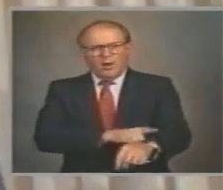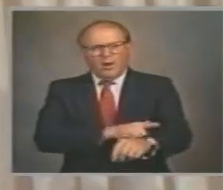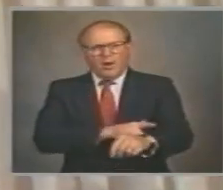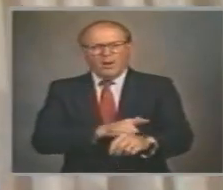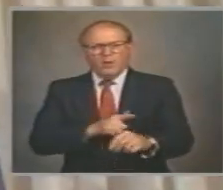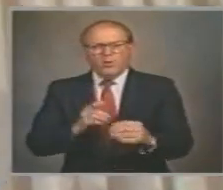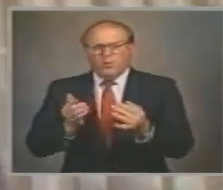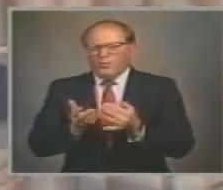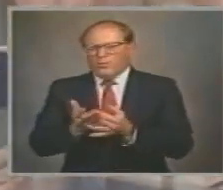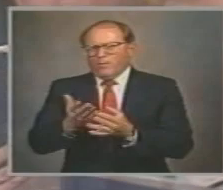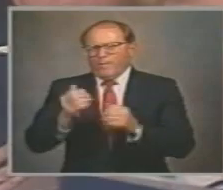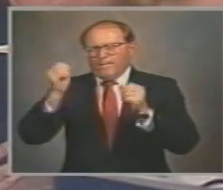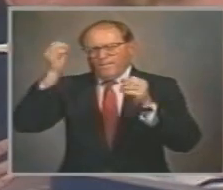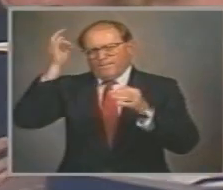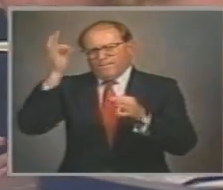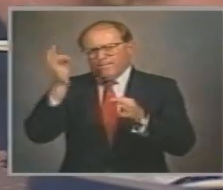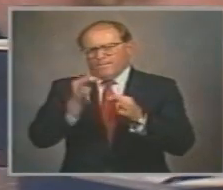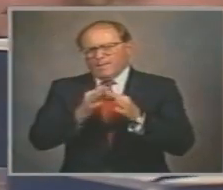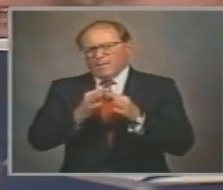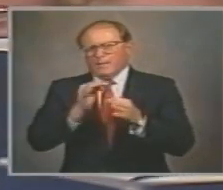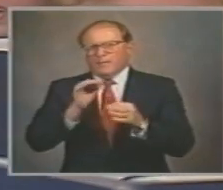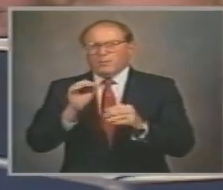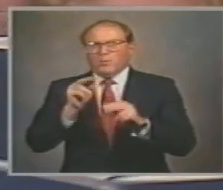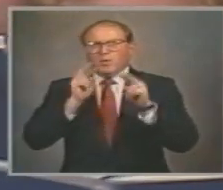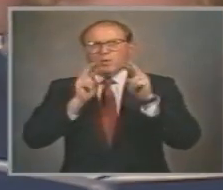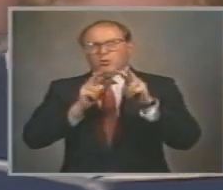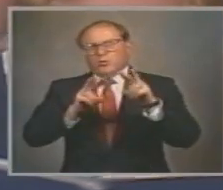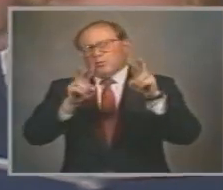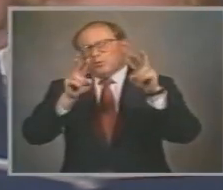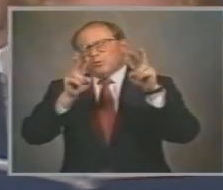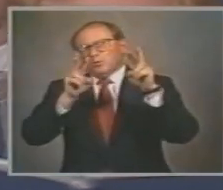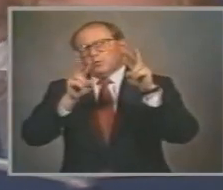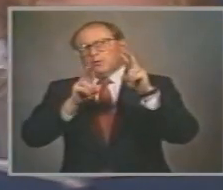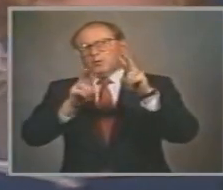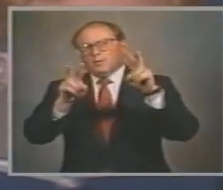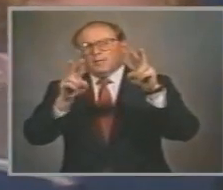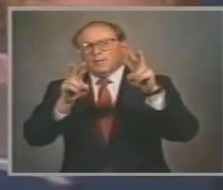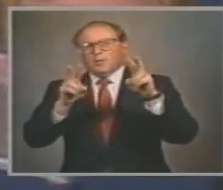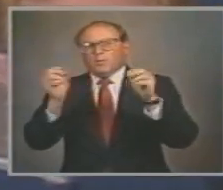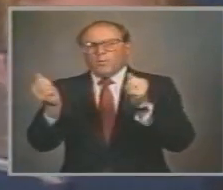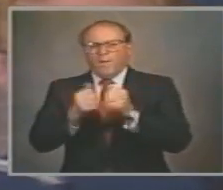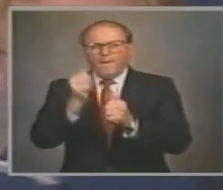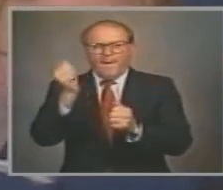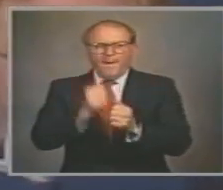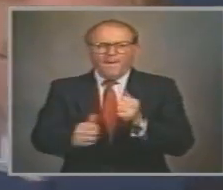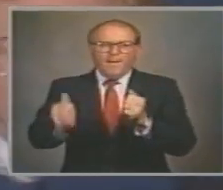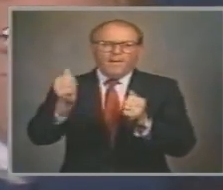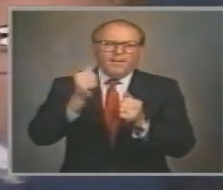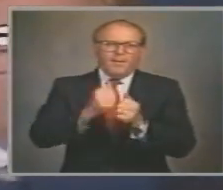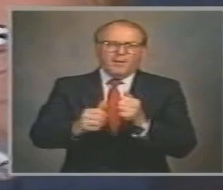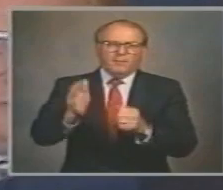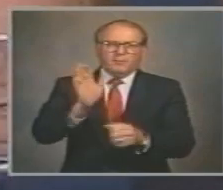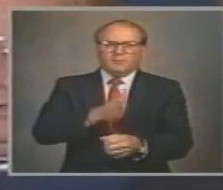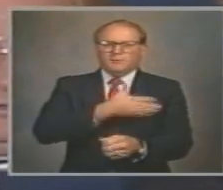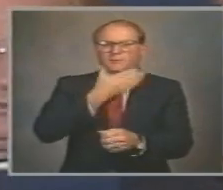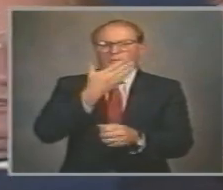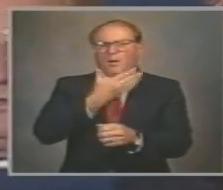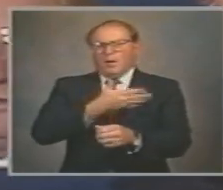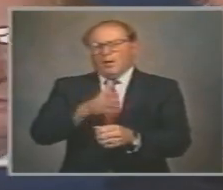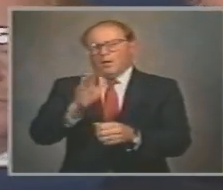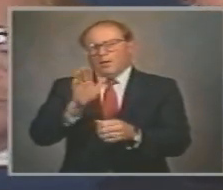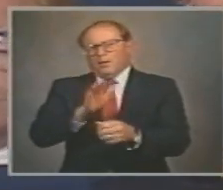My faith is ever rising With every truthful